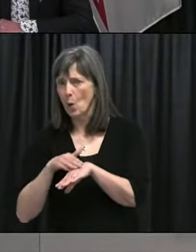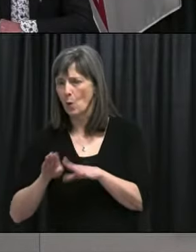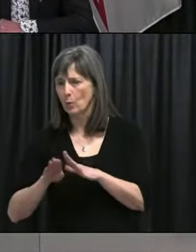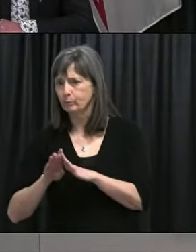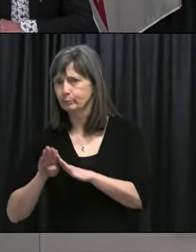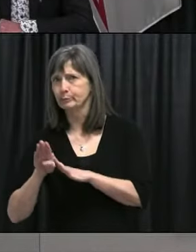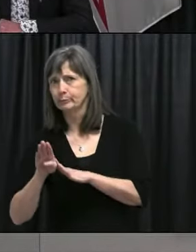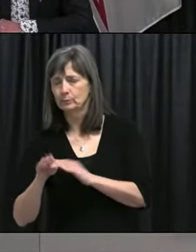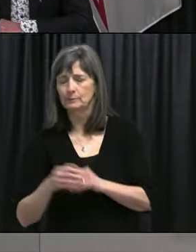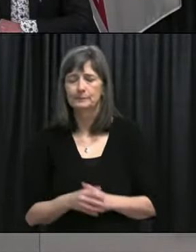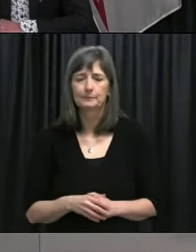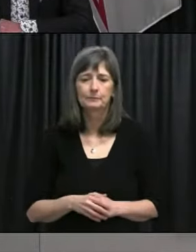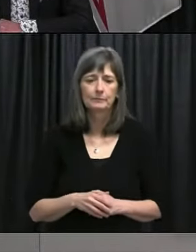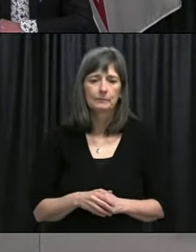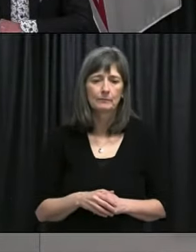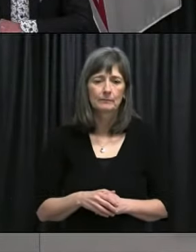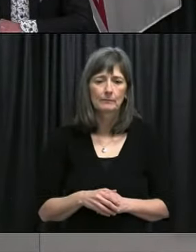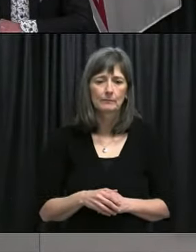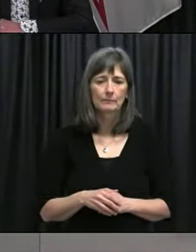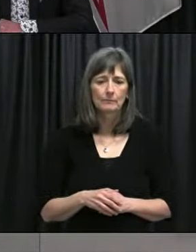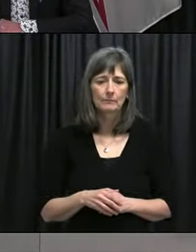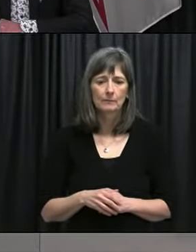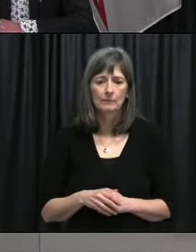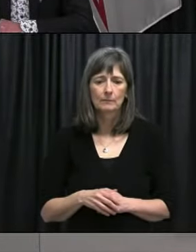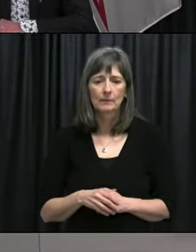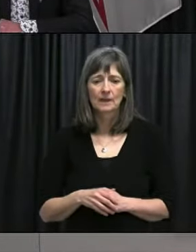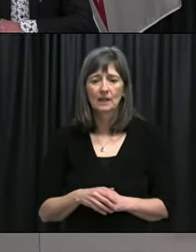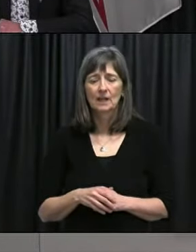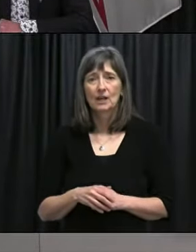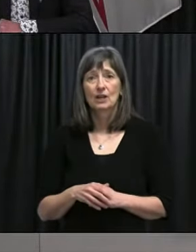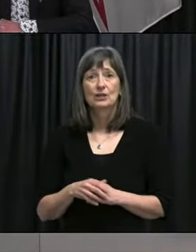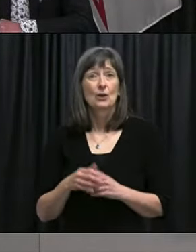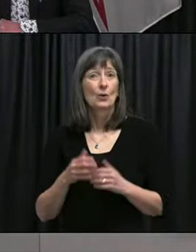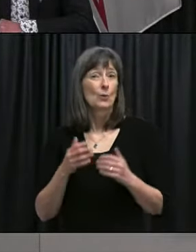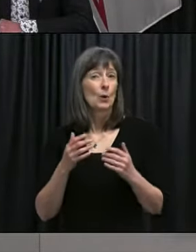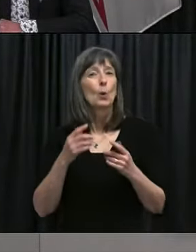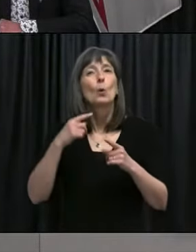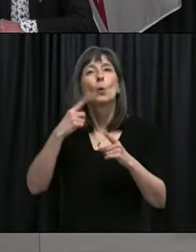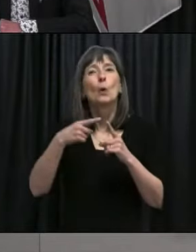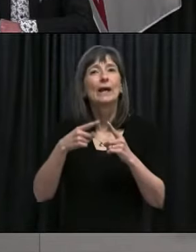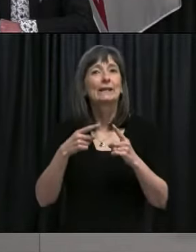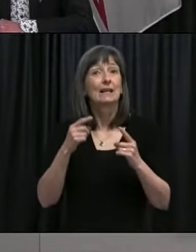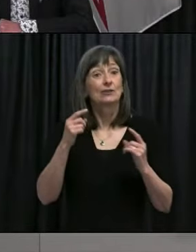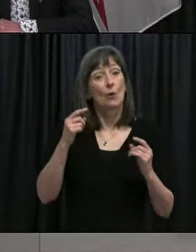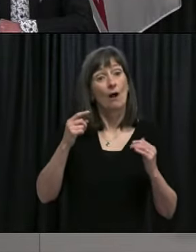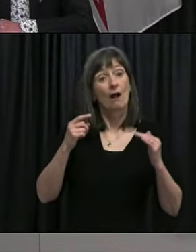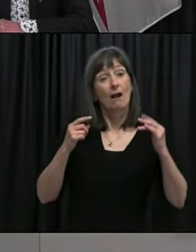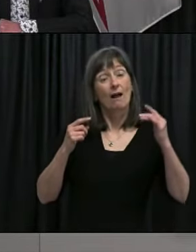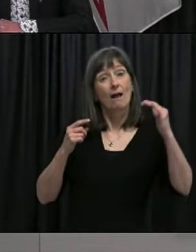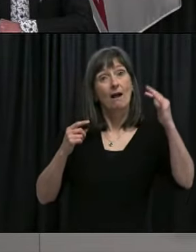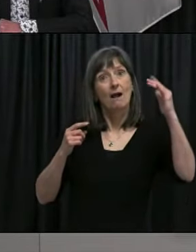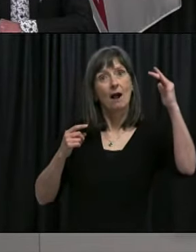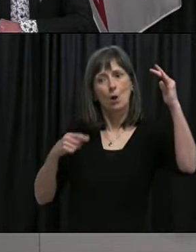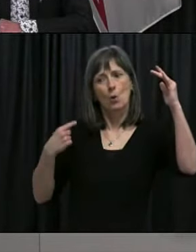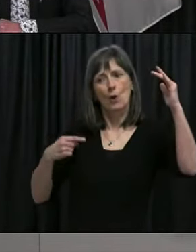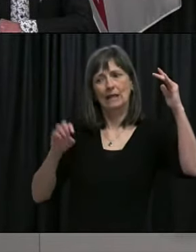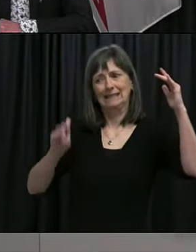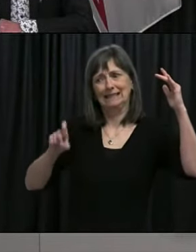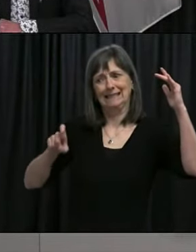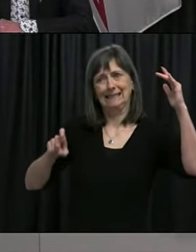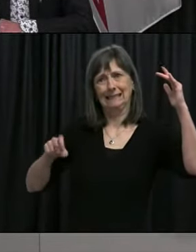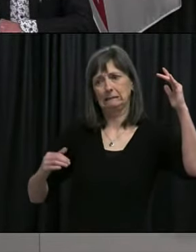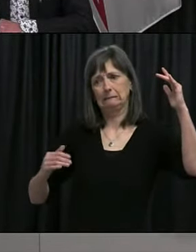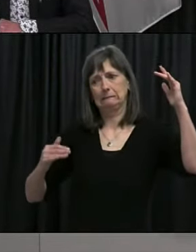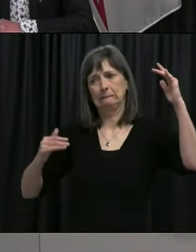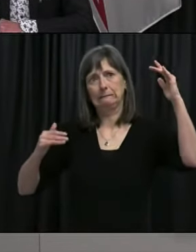My question is to give, start giving second doses, start to catch up with us, and, and what contingencies are in place for, for